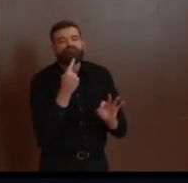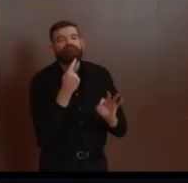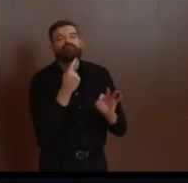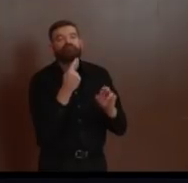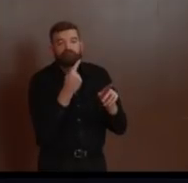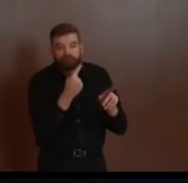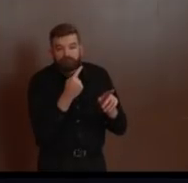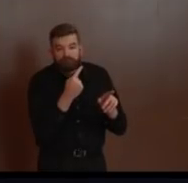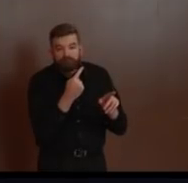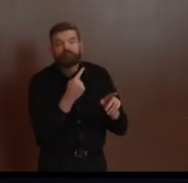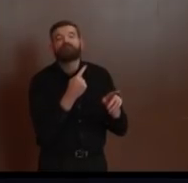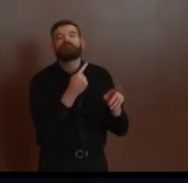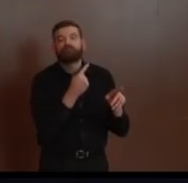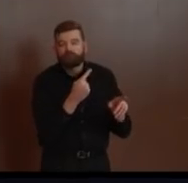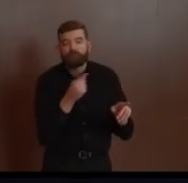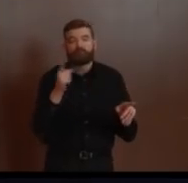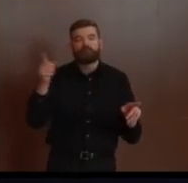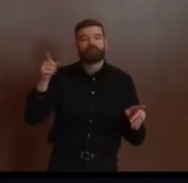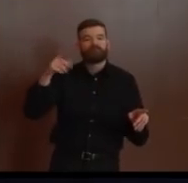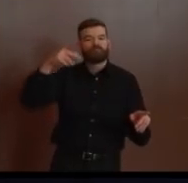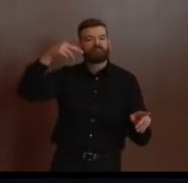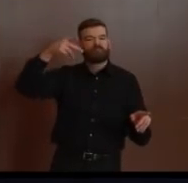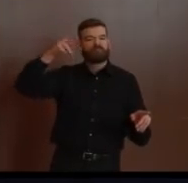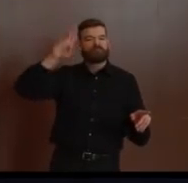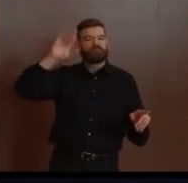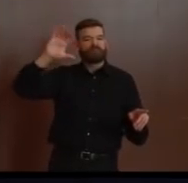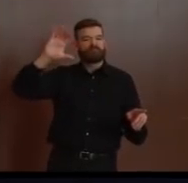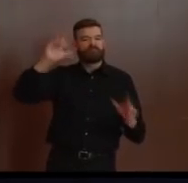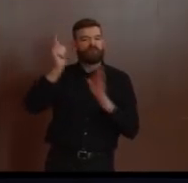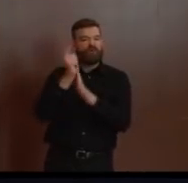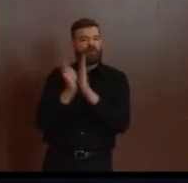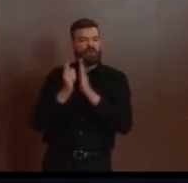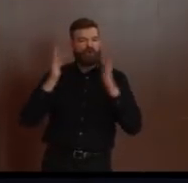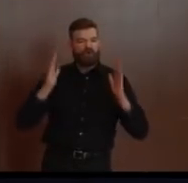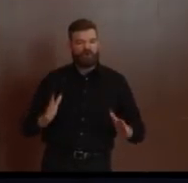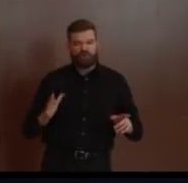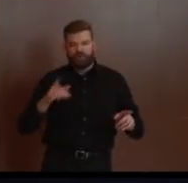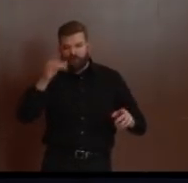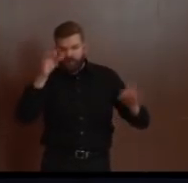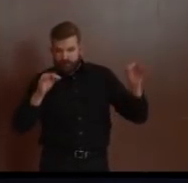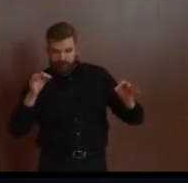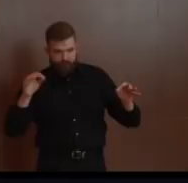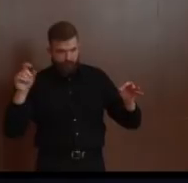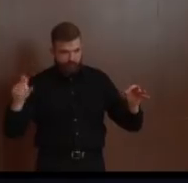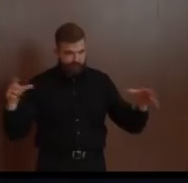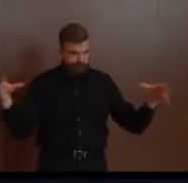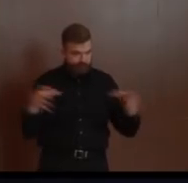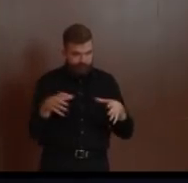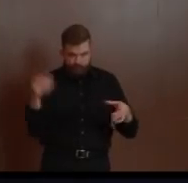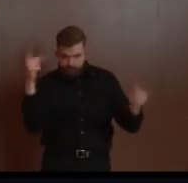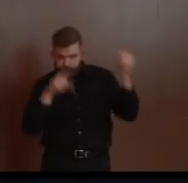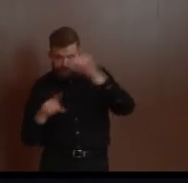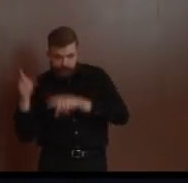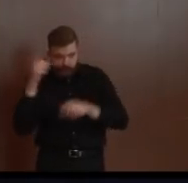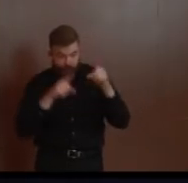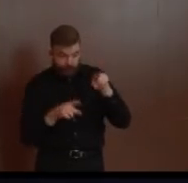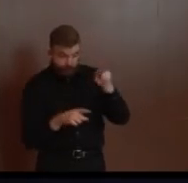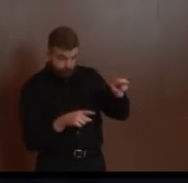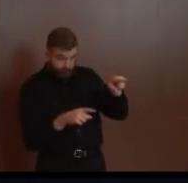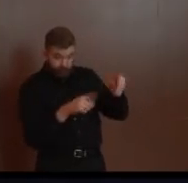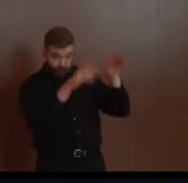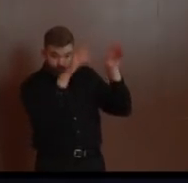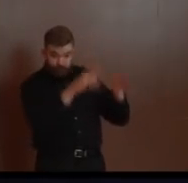with the Supreme Court, working with other stakeholders, offenders will be released, unless there's an individual specific